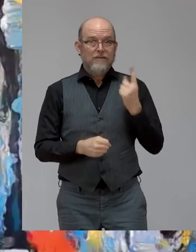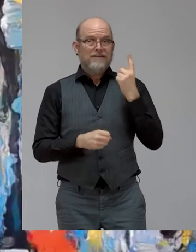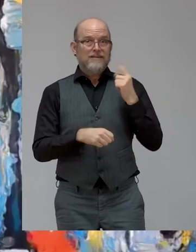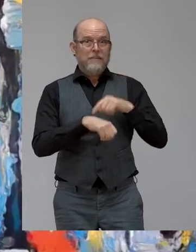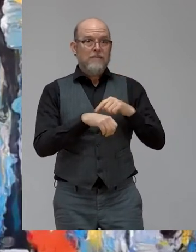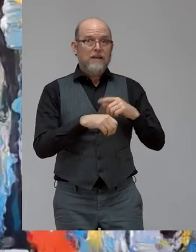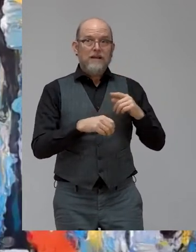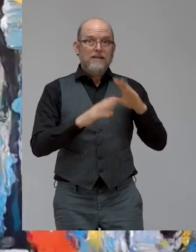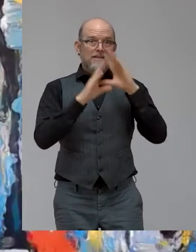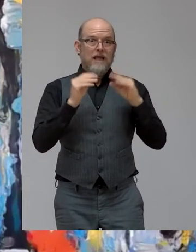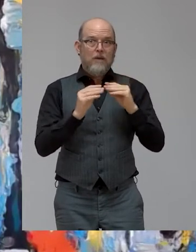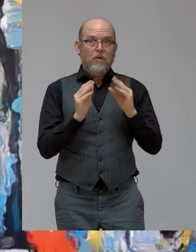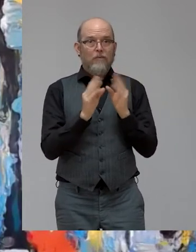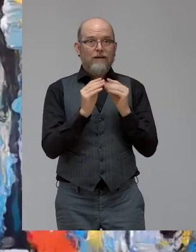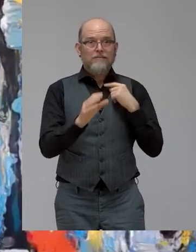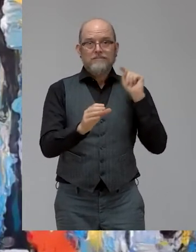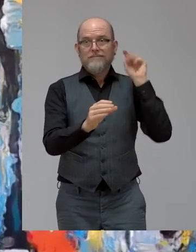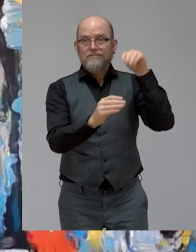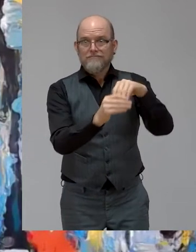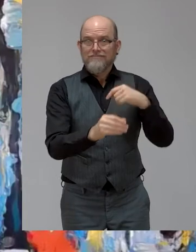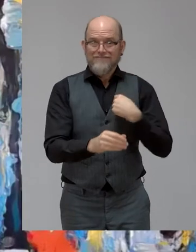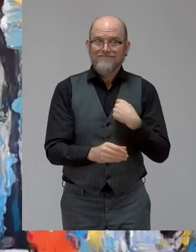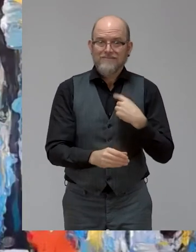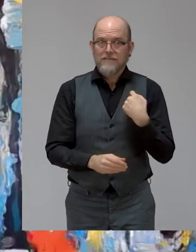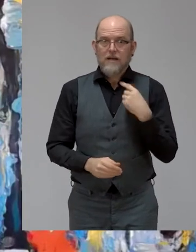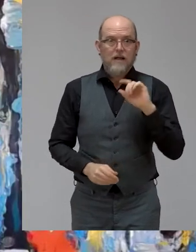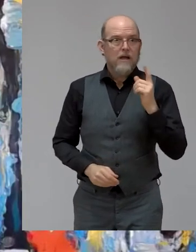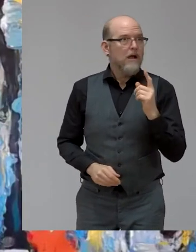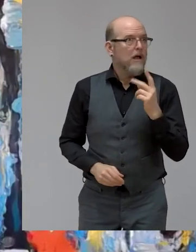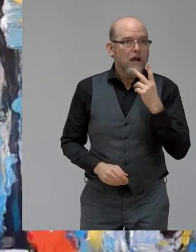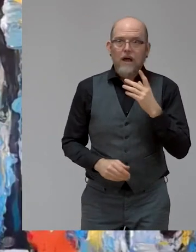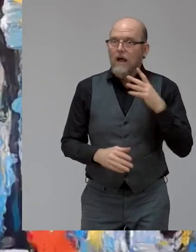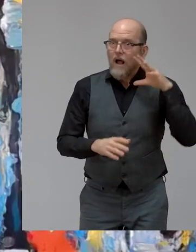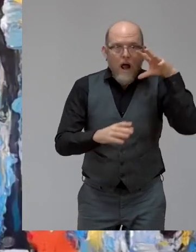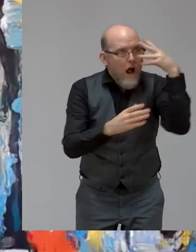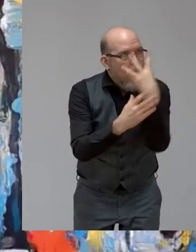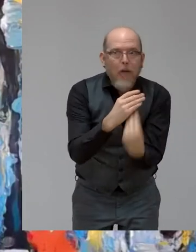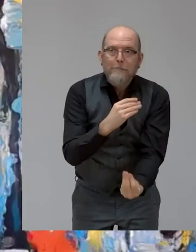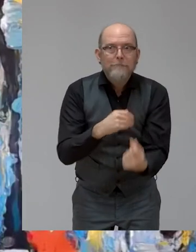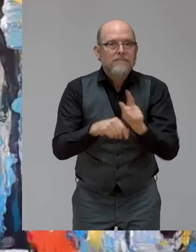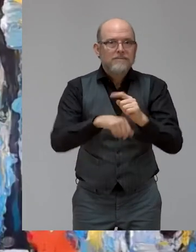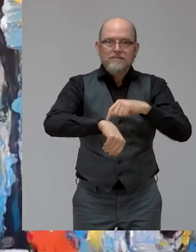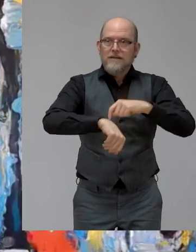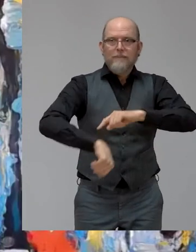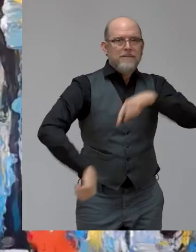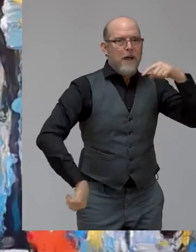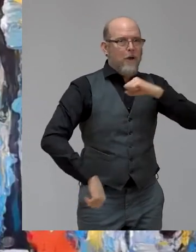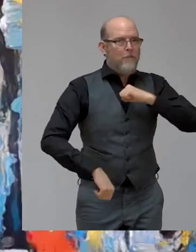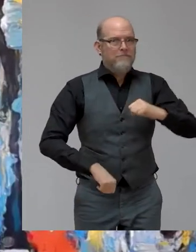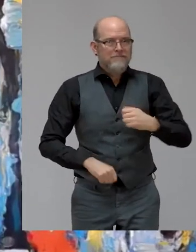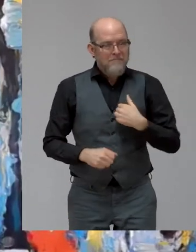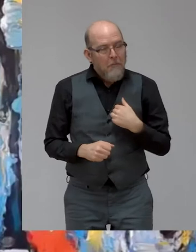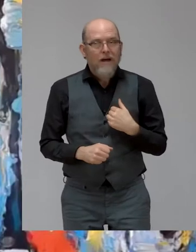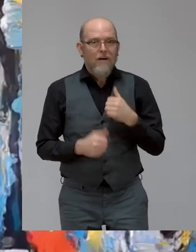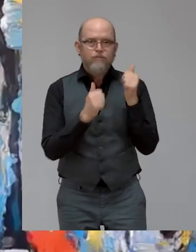amazing when you think about it, how time flies. I came for the first time with Neta to learn from the